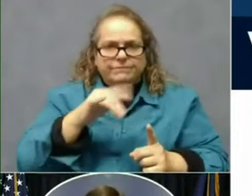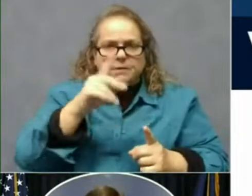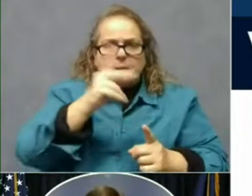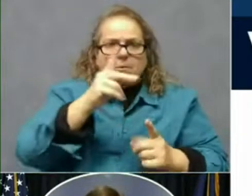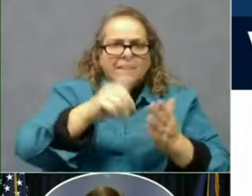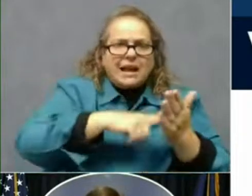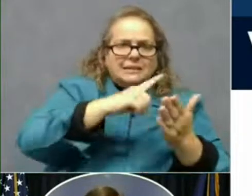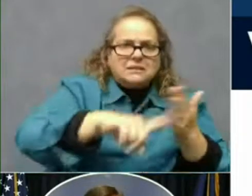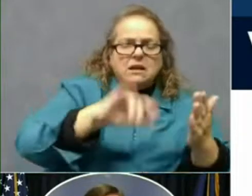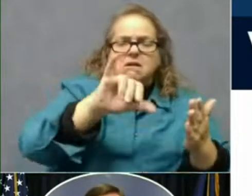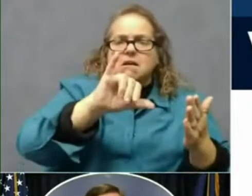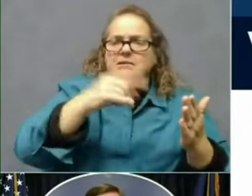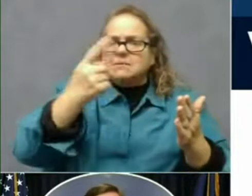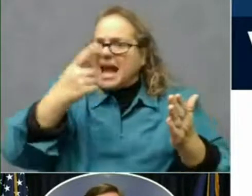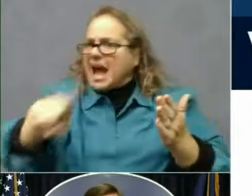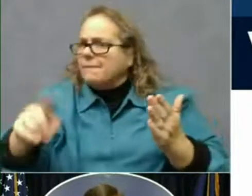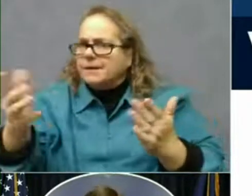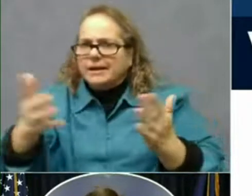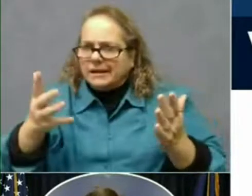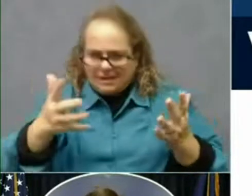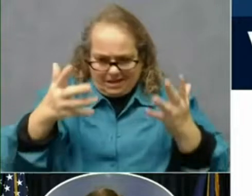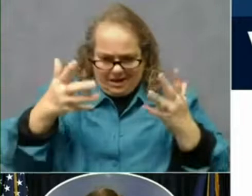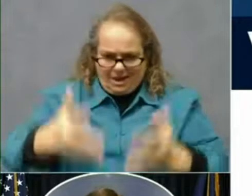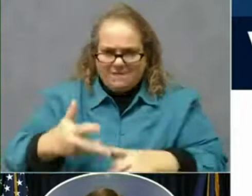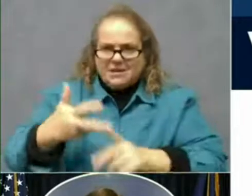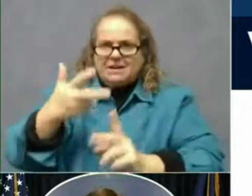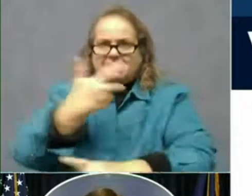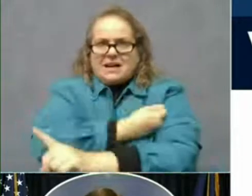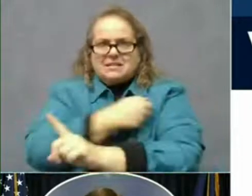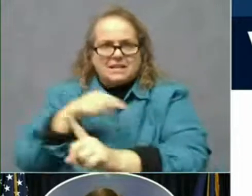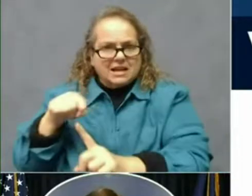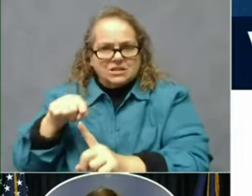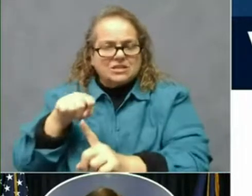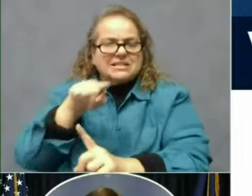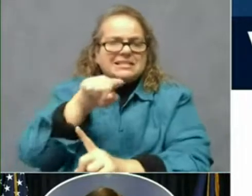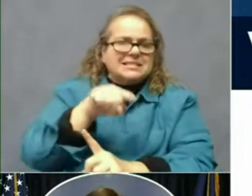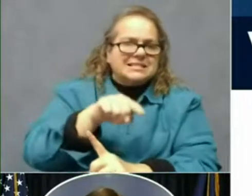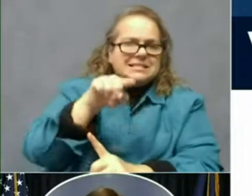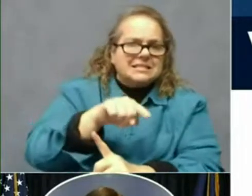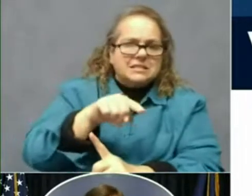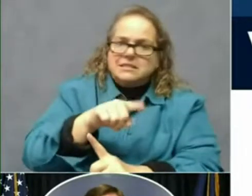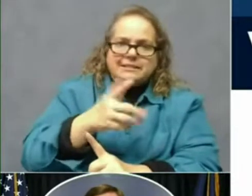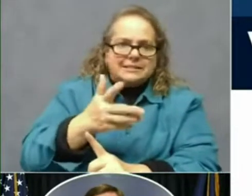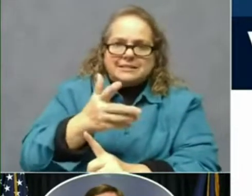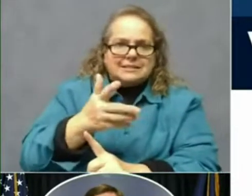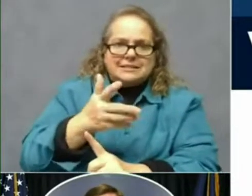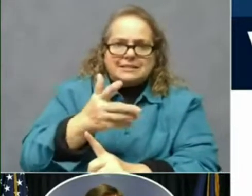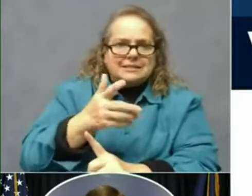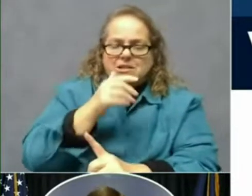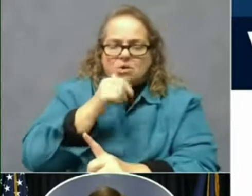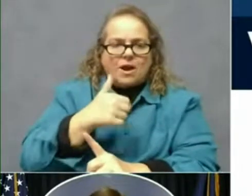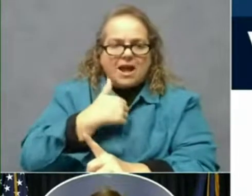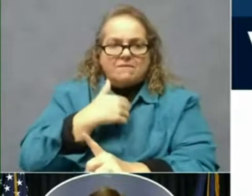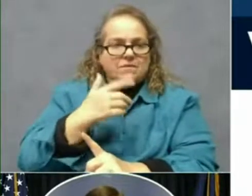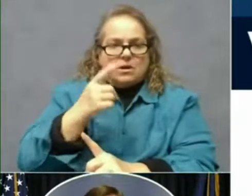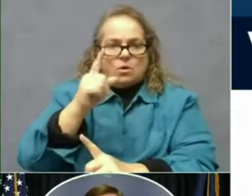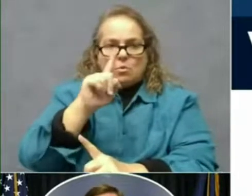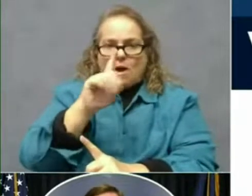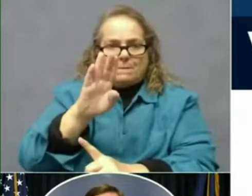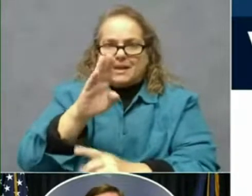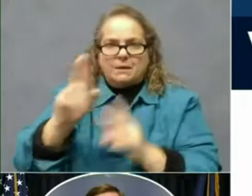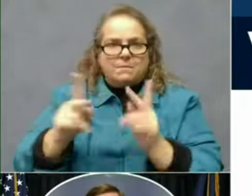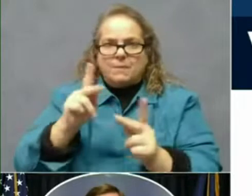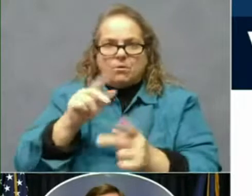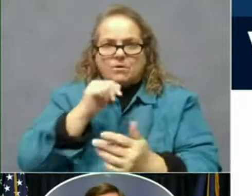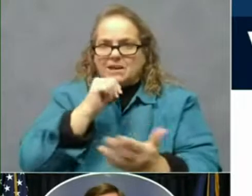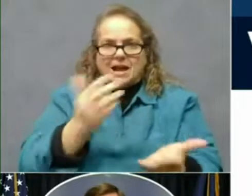happens, where these phases give clear guidance of, oh my goodness, I don't have enough 1B scheduled. You